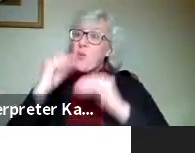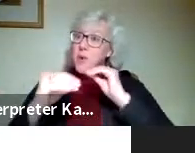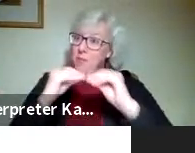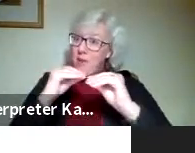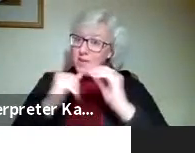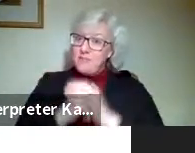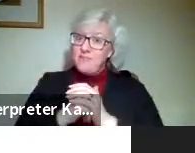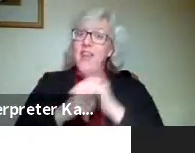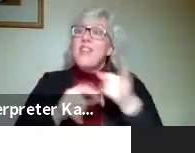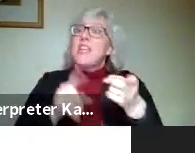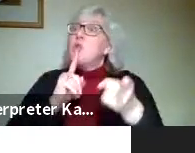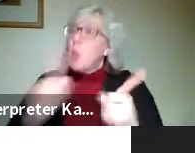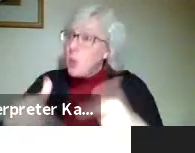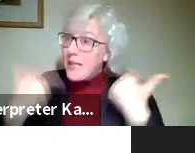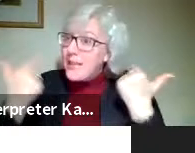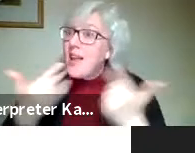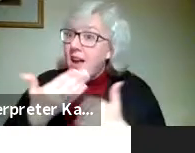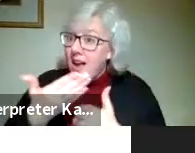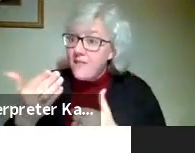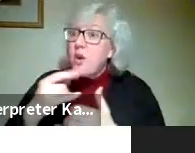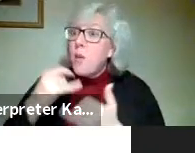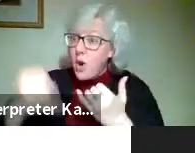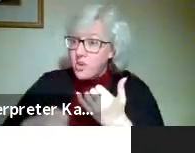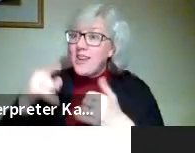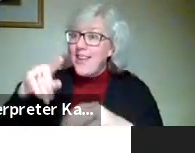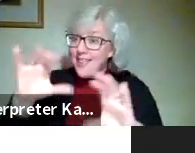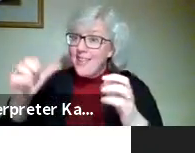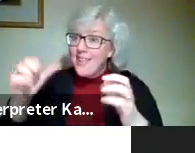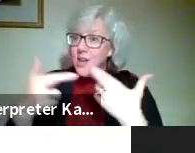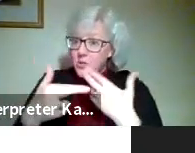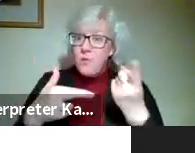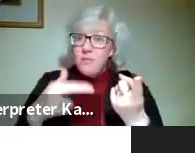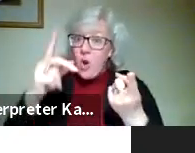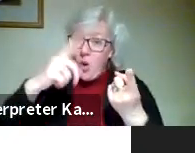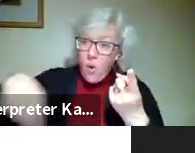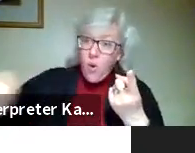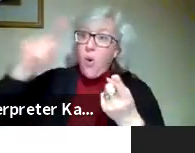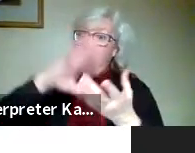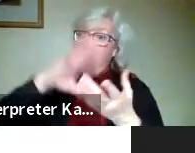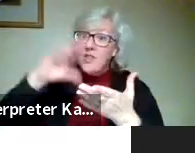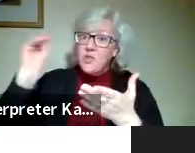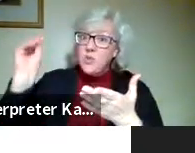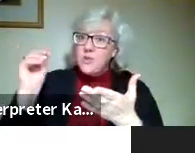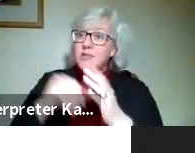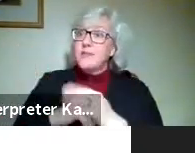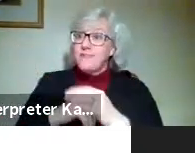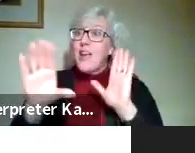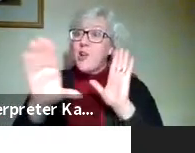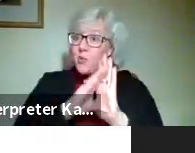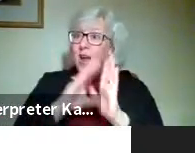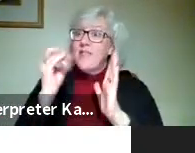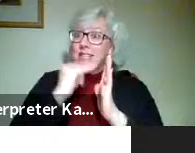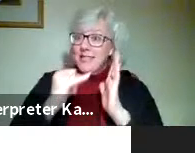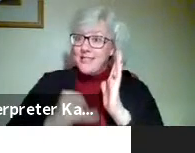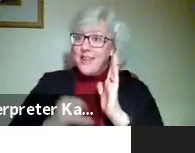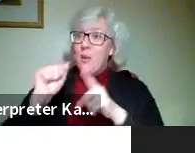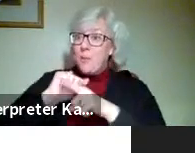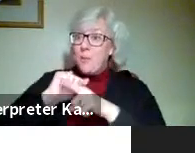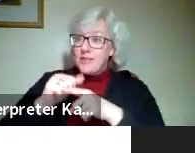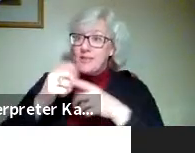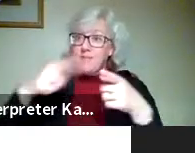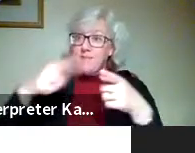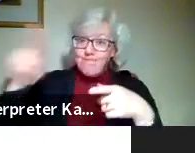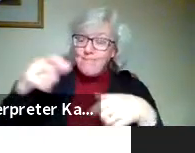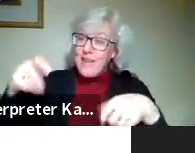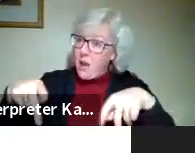Home Repair. This is a real life project that we did in the classroom. All of the students in graphic design professional practices had